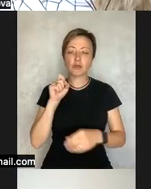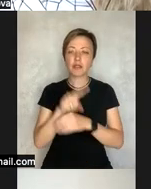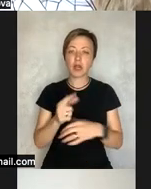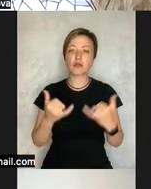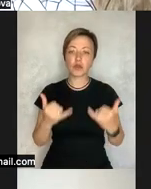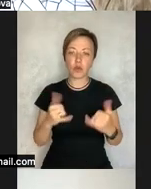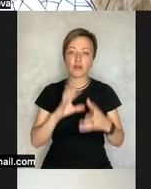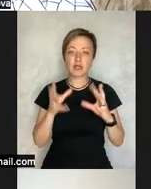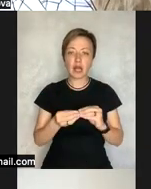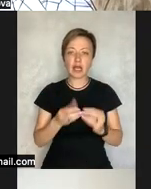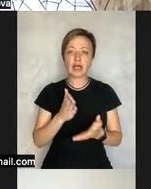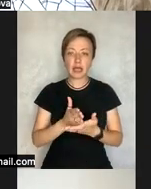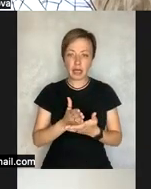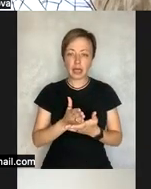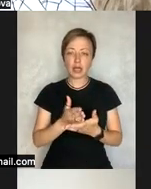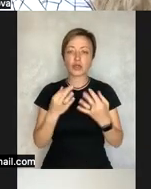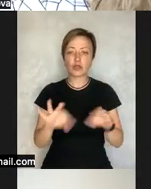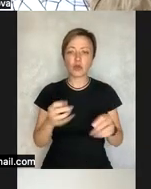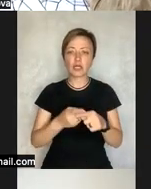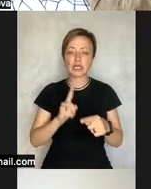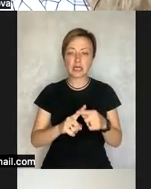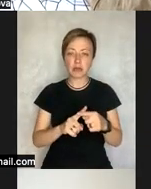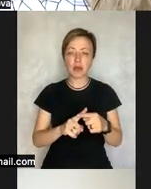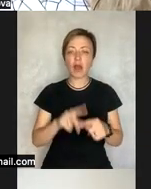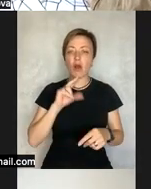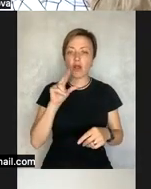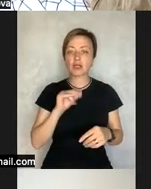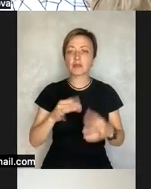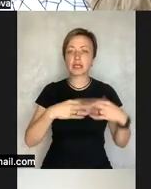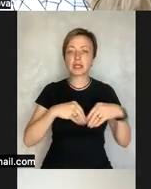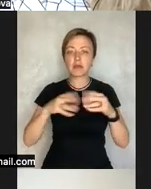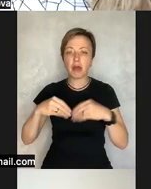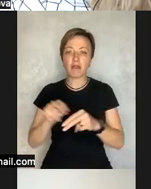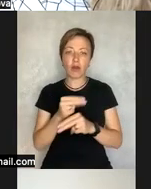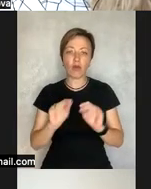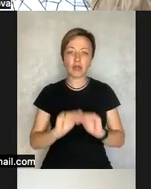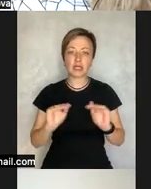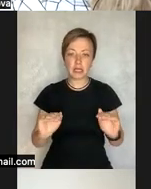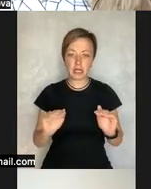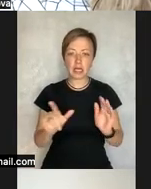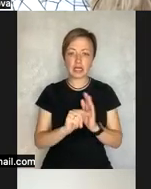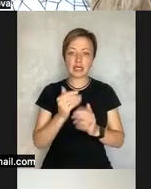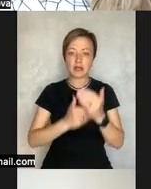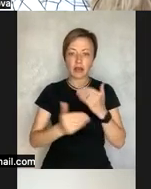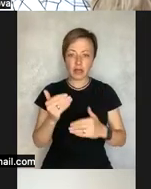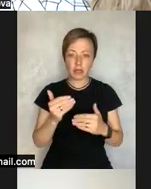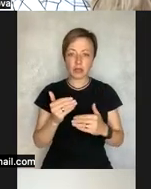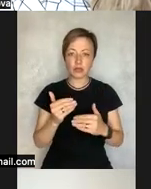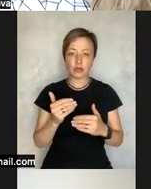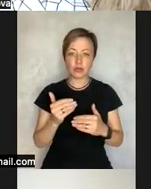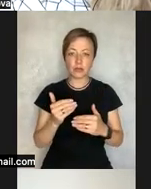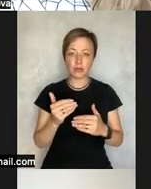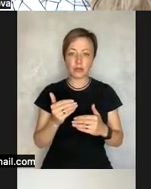and it is large-scale today our task today is to give voices to